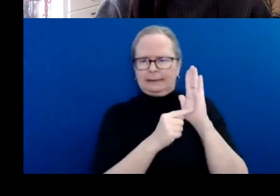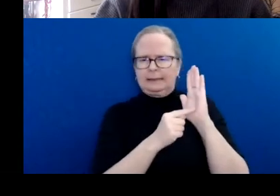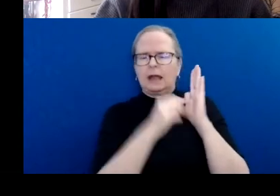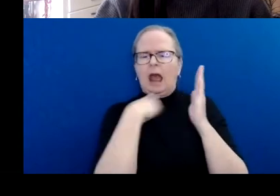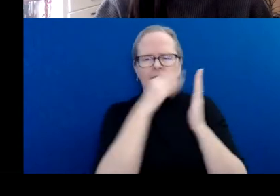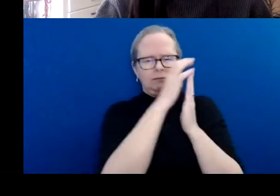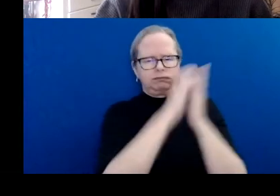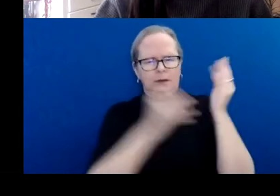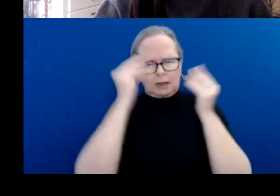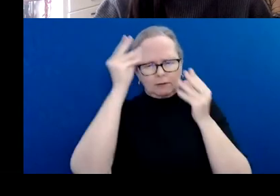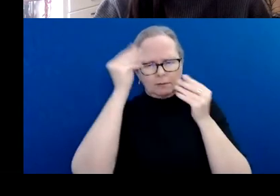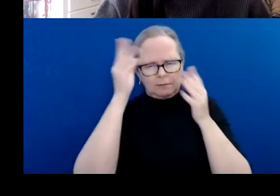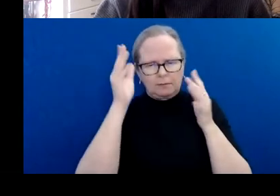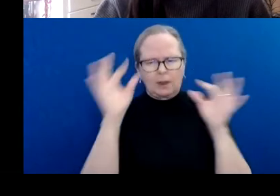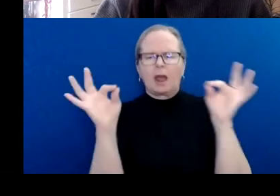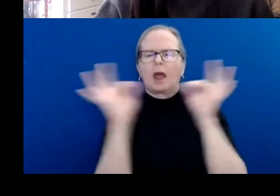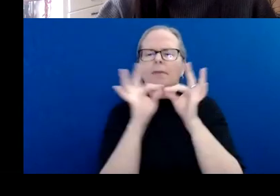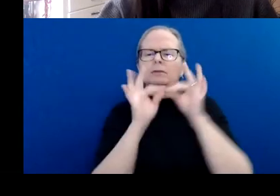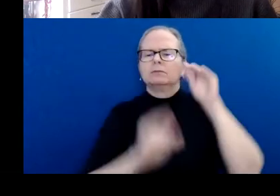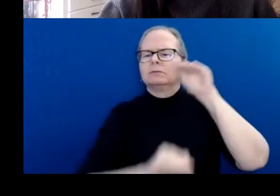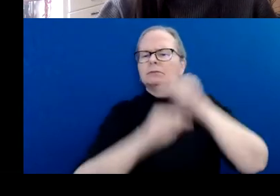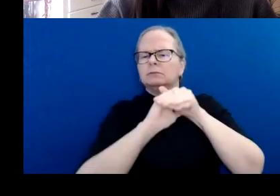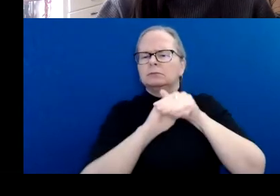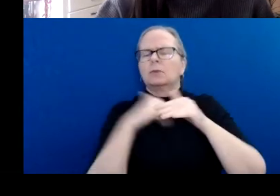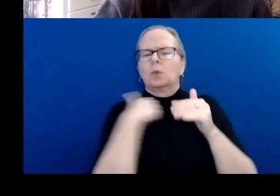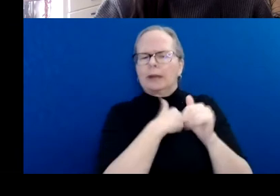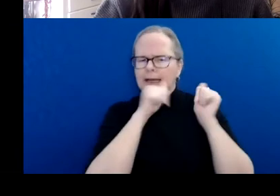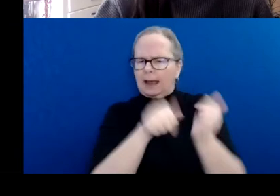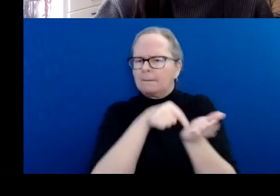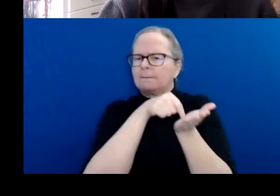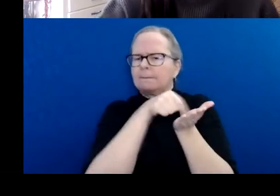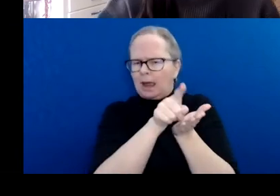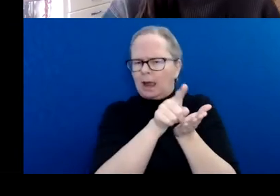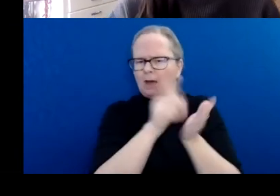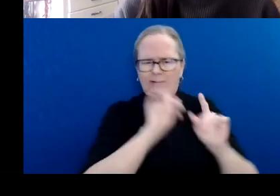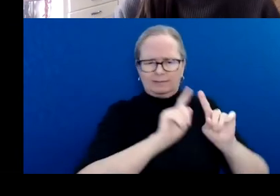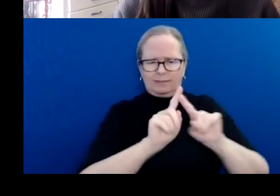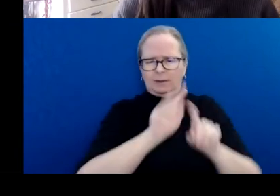amounts that we're able to provide for different programs and different types of assistance.